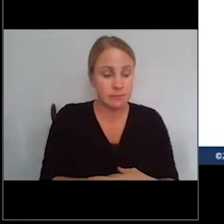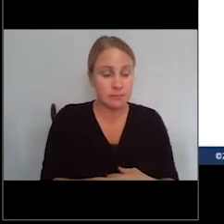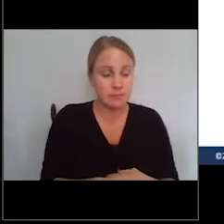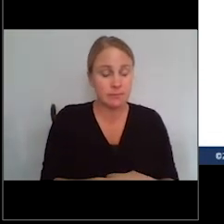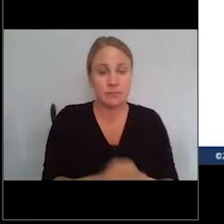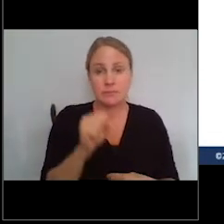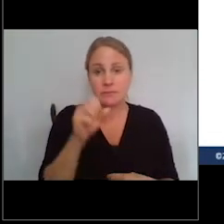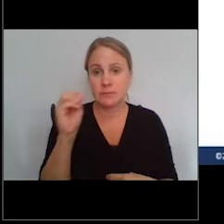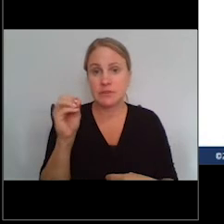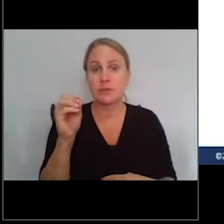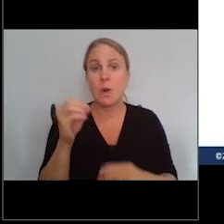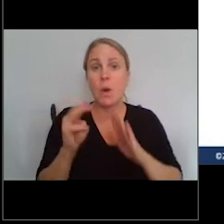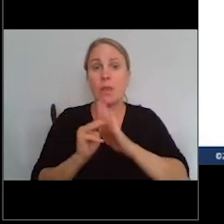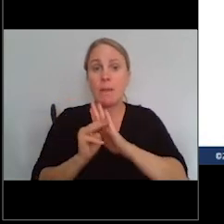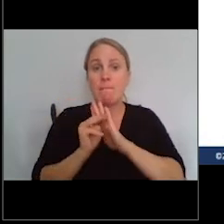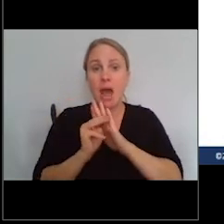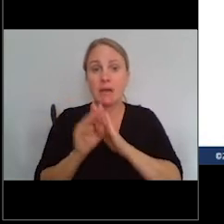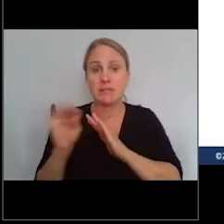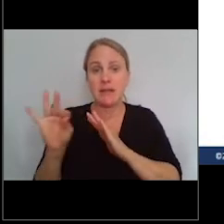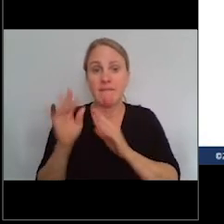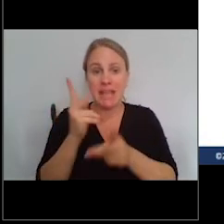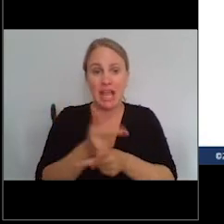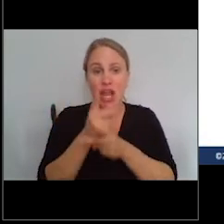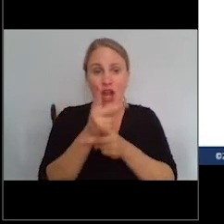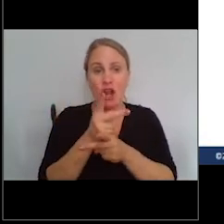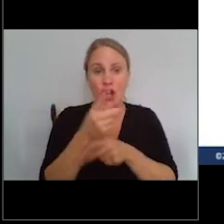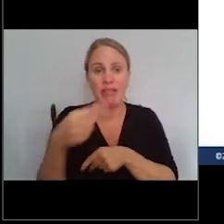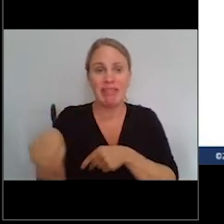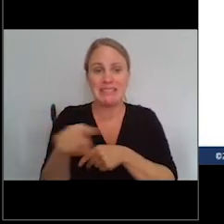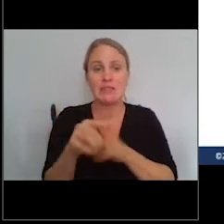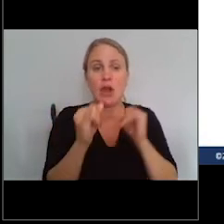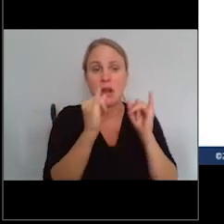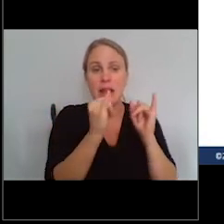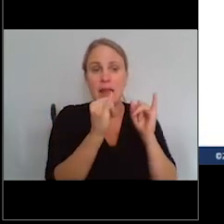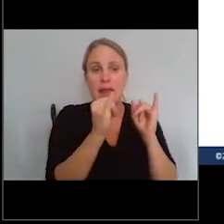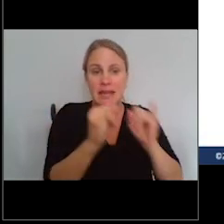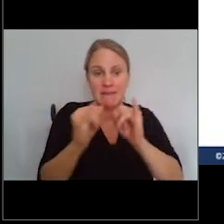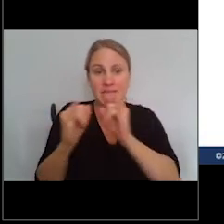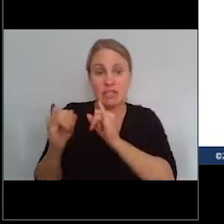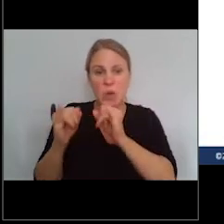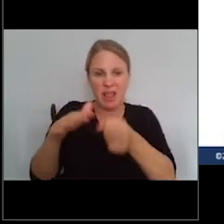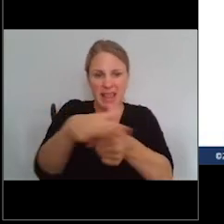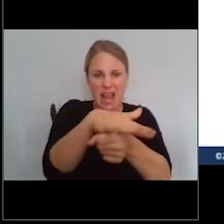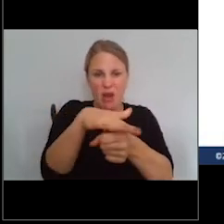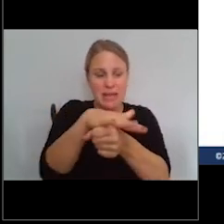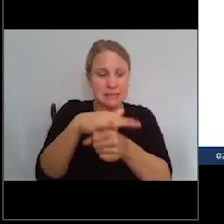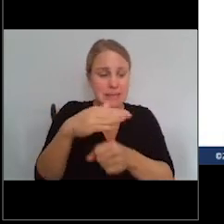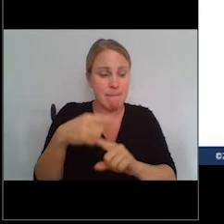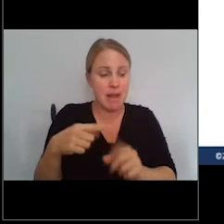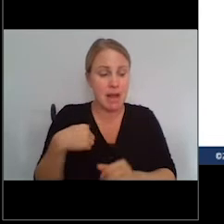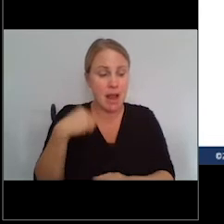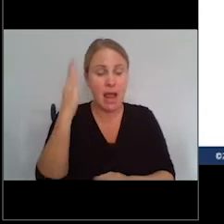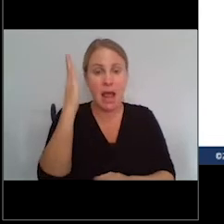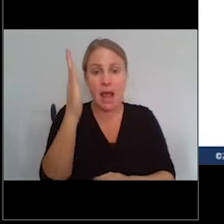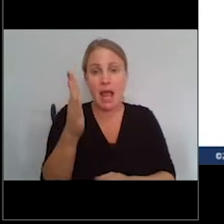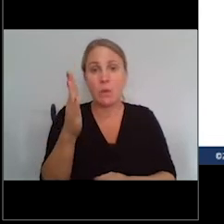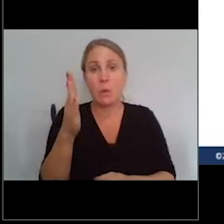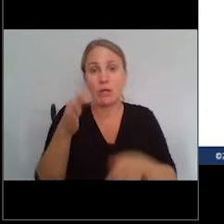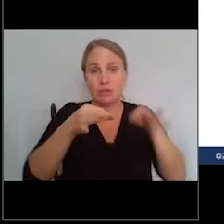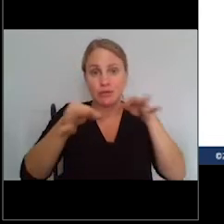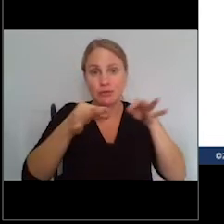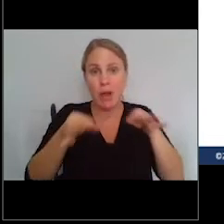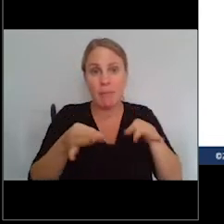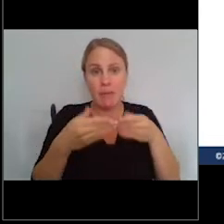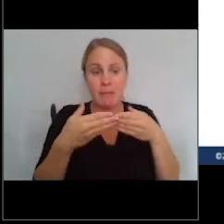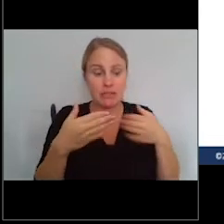So, the models of care, these are individual areas, but I'll just describe them in general because we